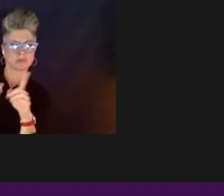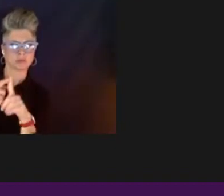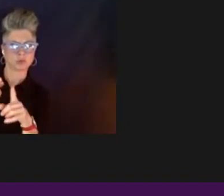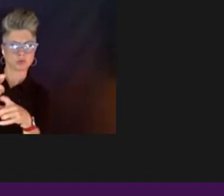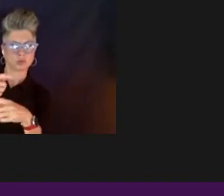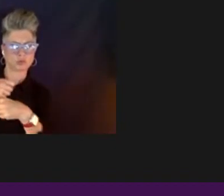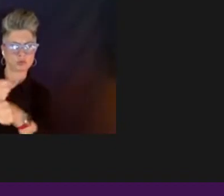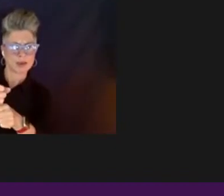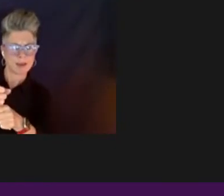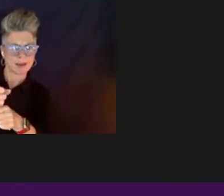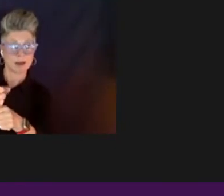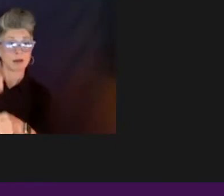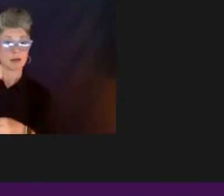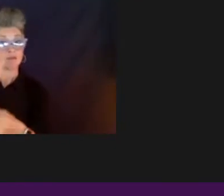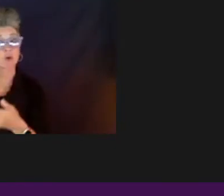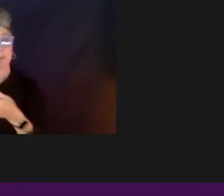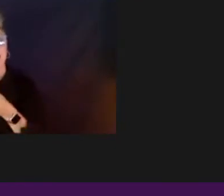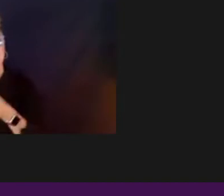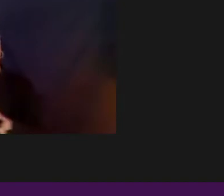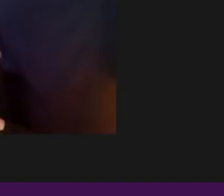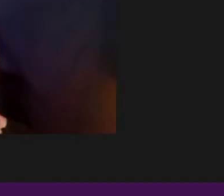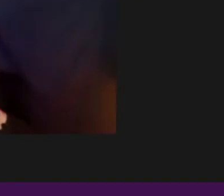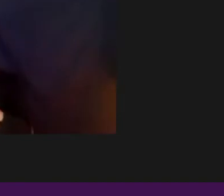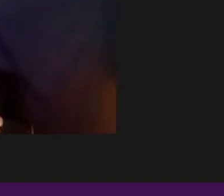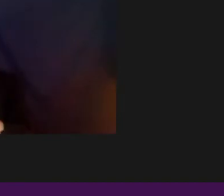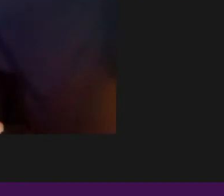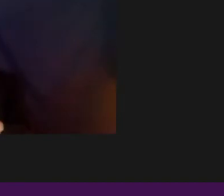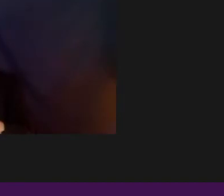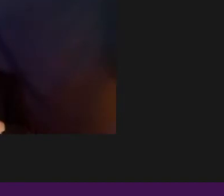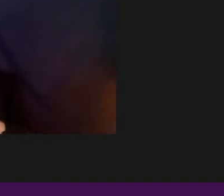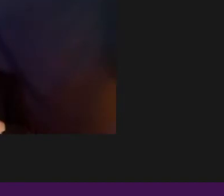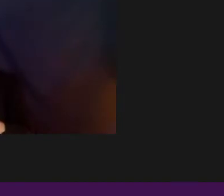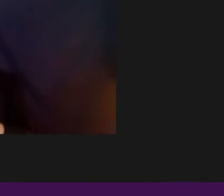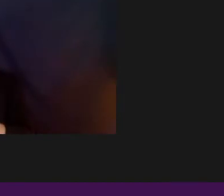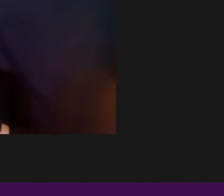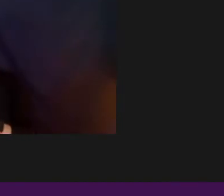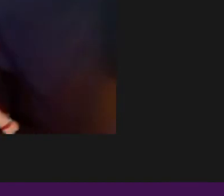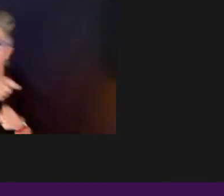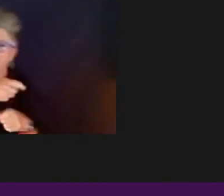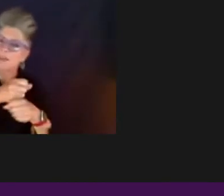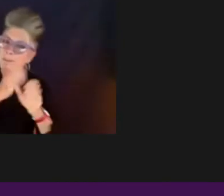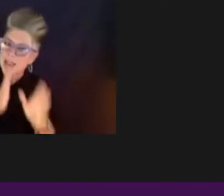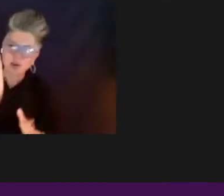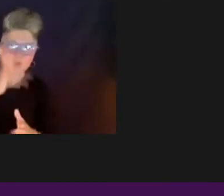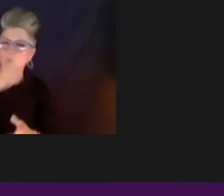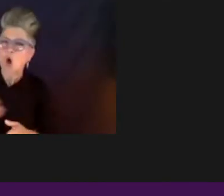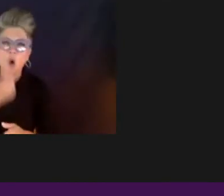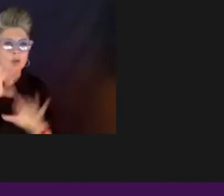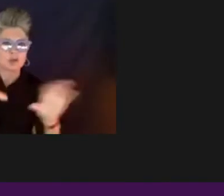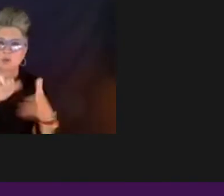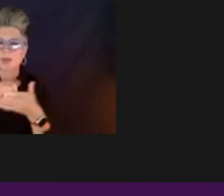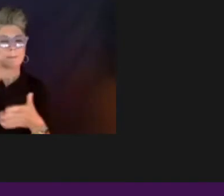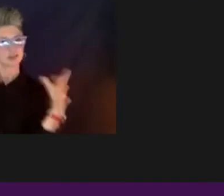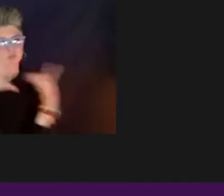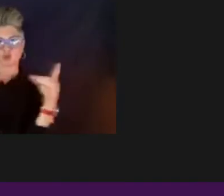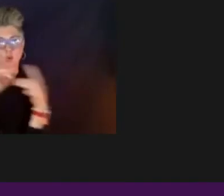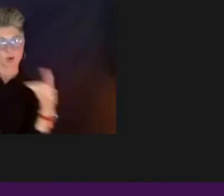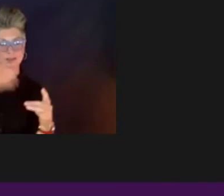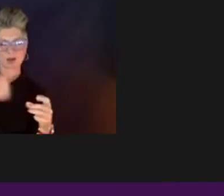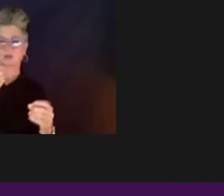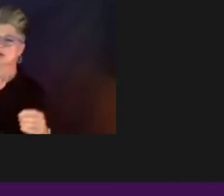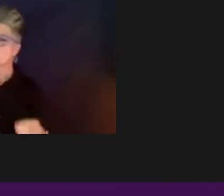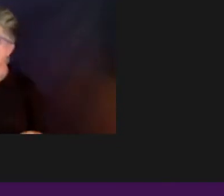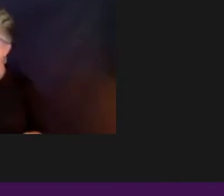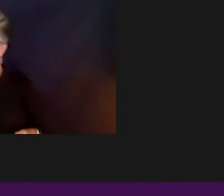because my makers, the makers were always there. They're going to be making films. The stories are going to be out there. So my question for my executive producers are,